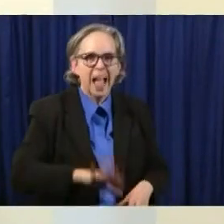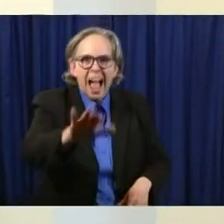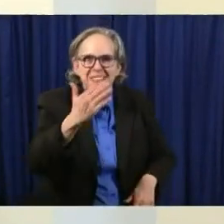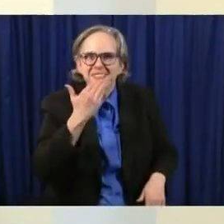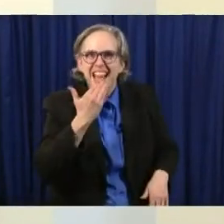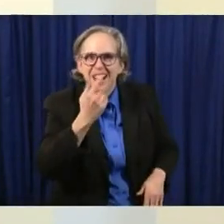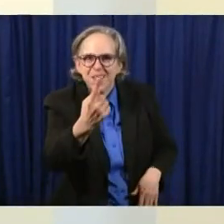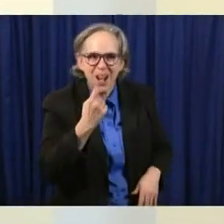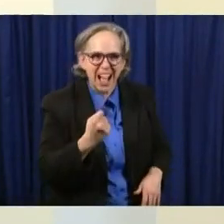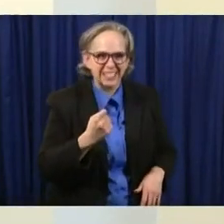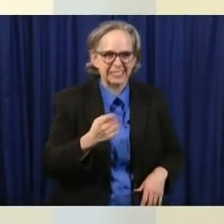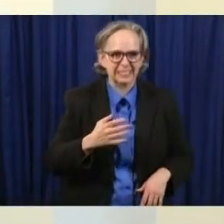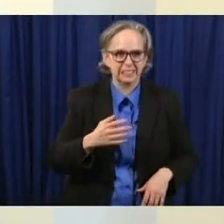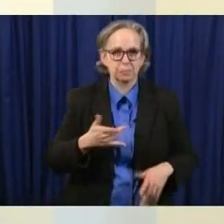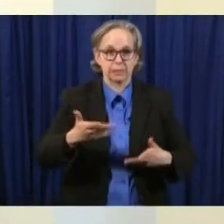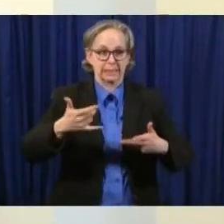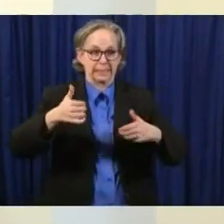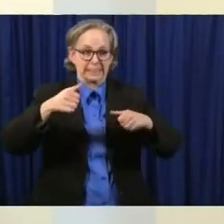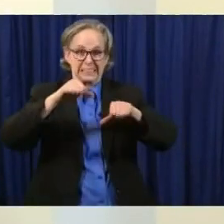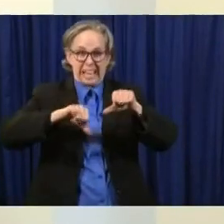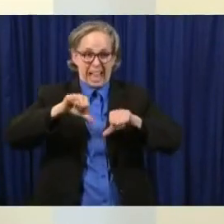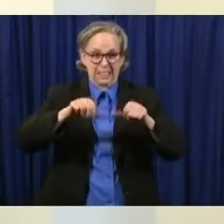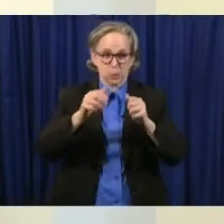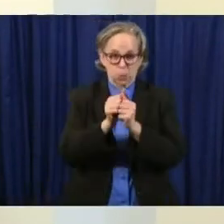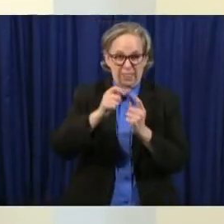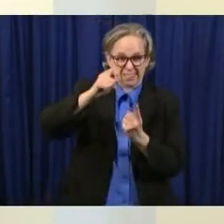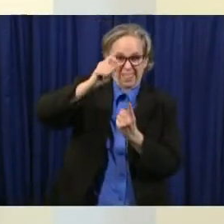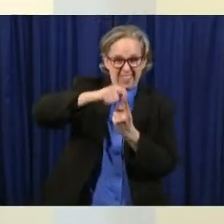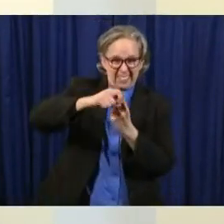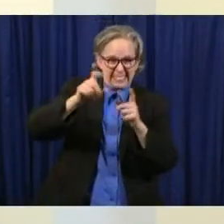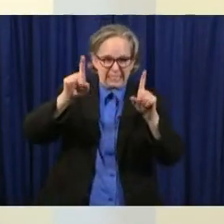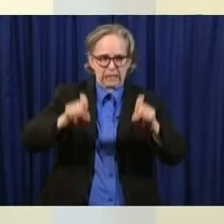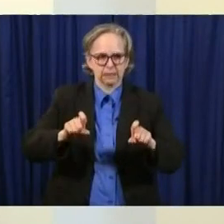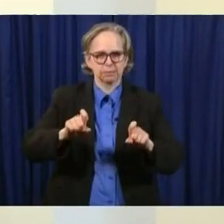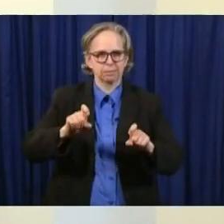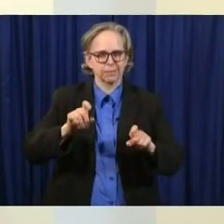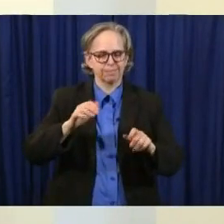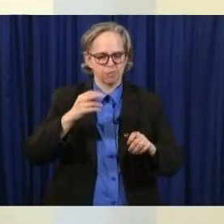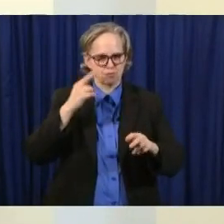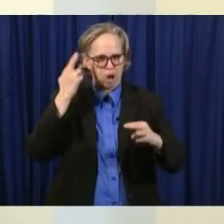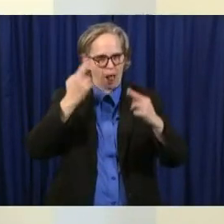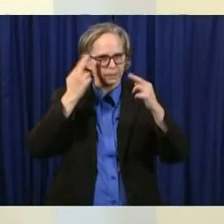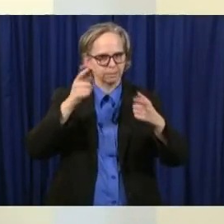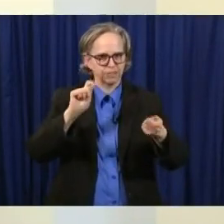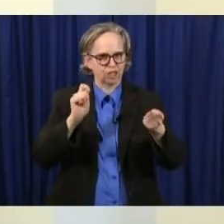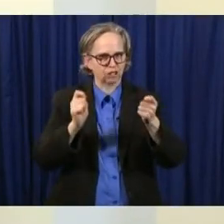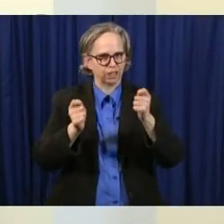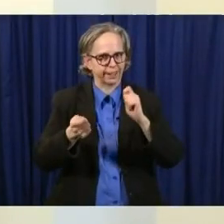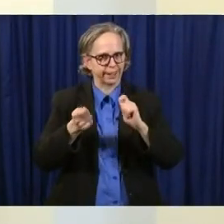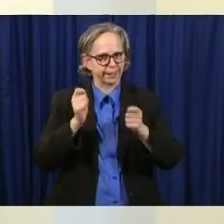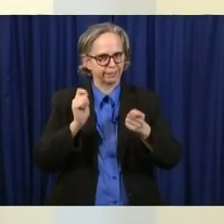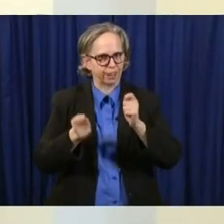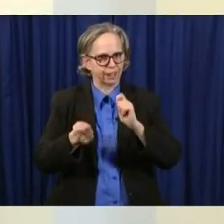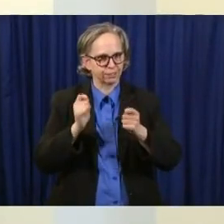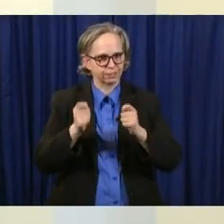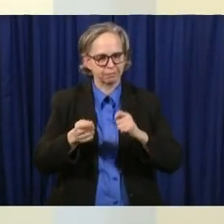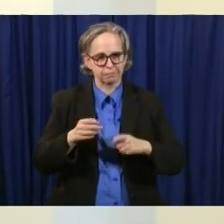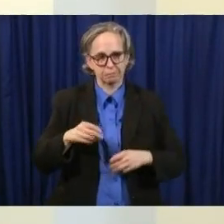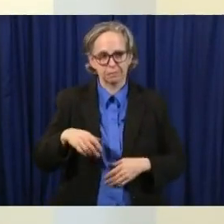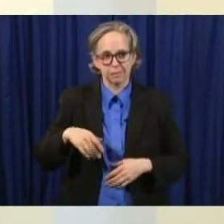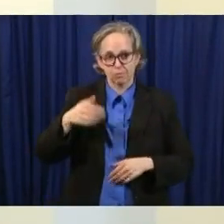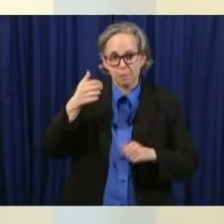phone call last night we have our work group on testing overall that's led by past governors um taft and celeste